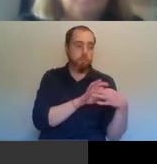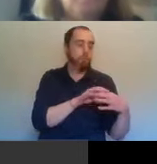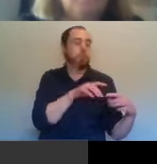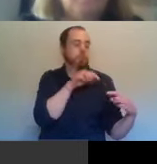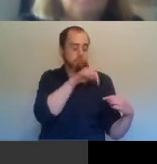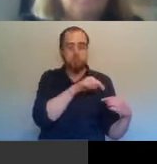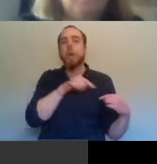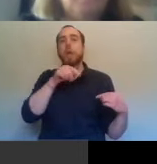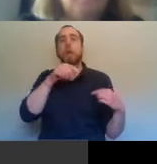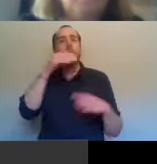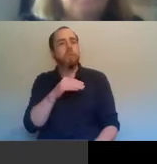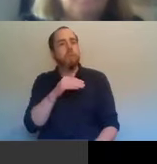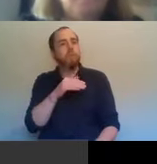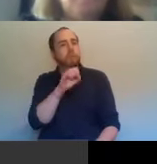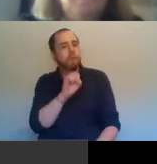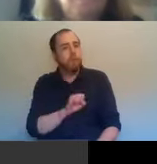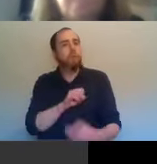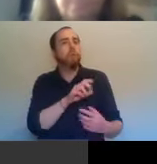abandonment and betrayal.